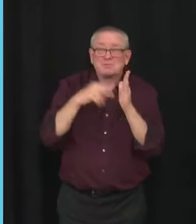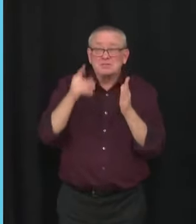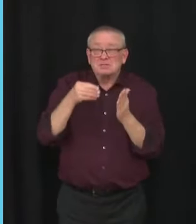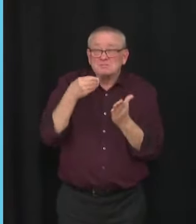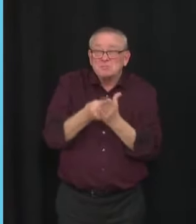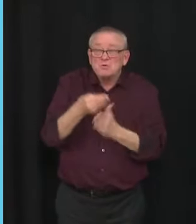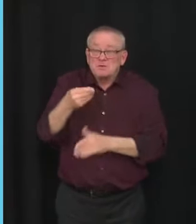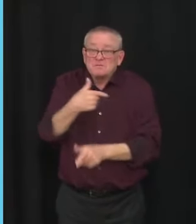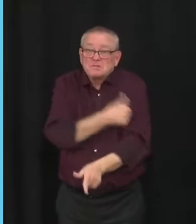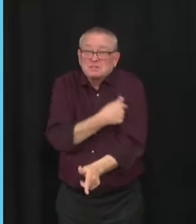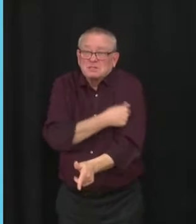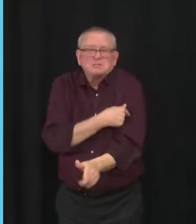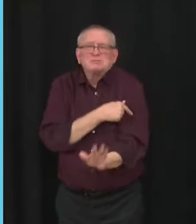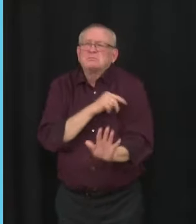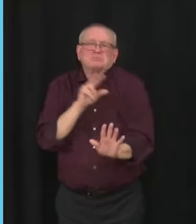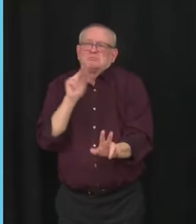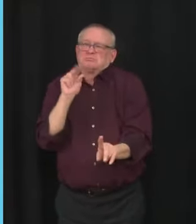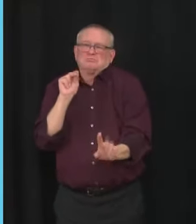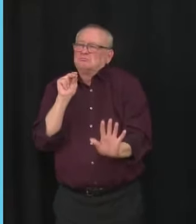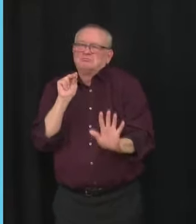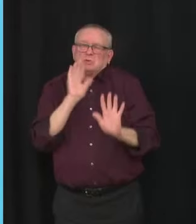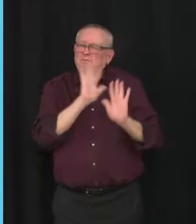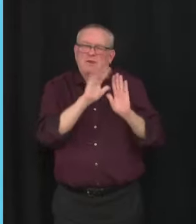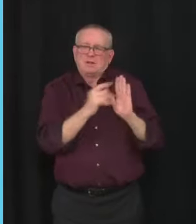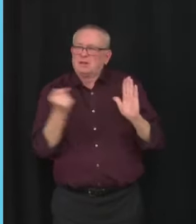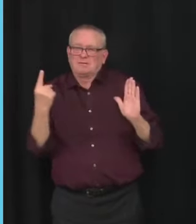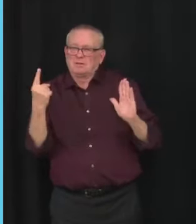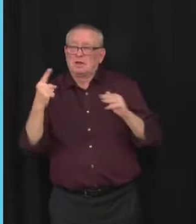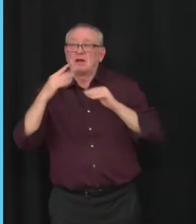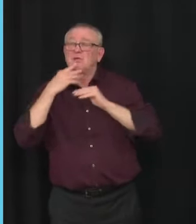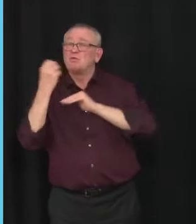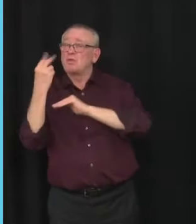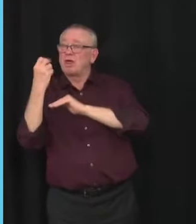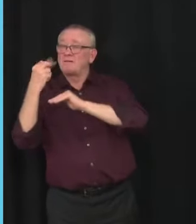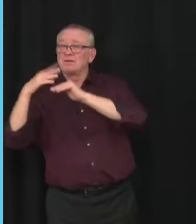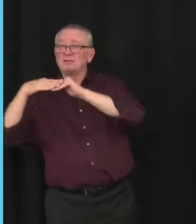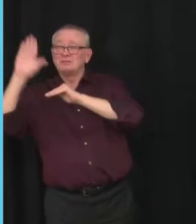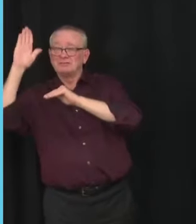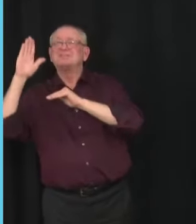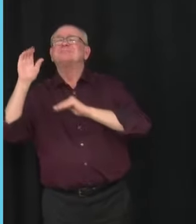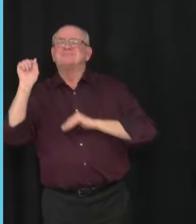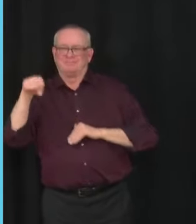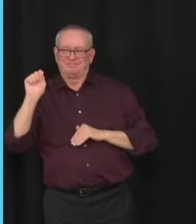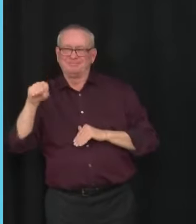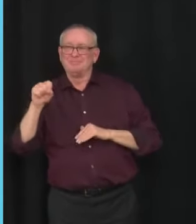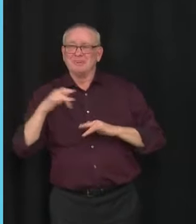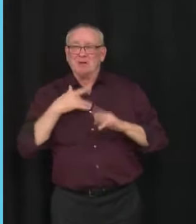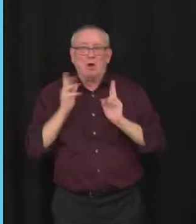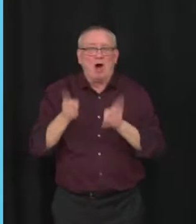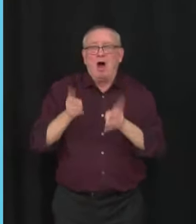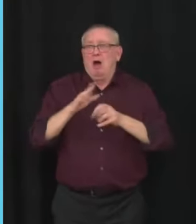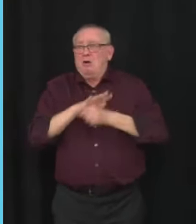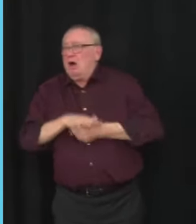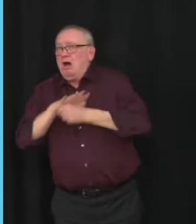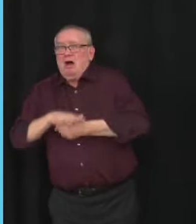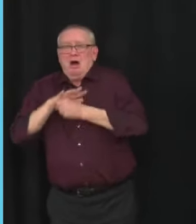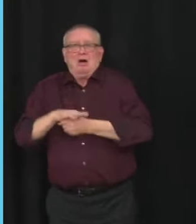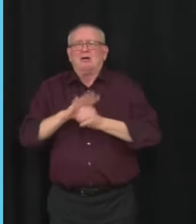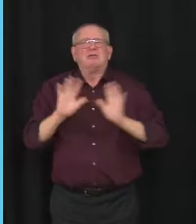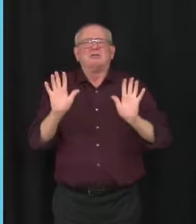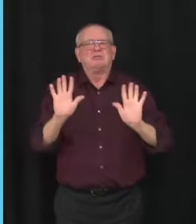government is not imposing any kind of deadline on families to ensure that they don't feel rushed because we don't want people to feel rushed or pressured, I should say.